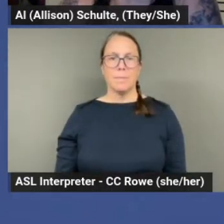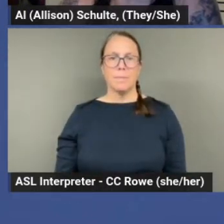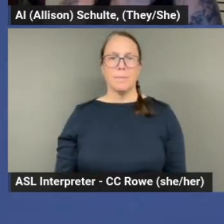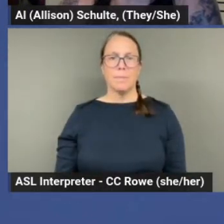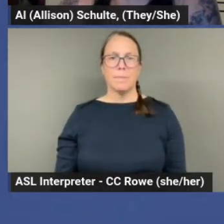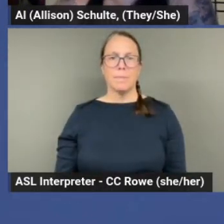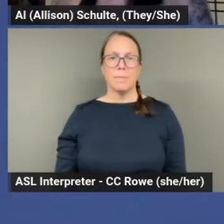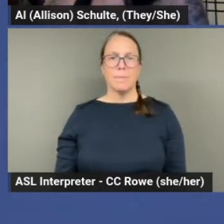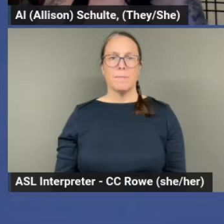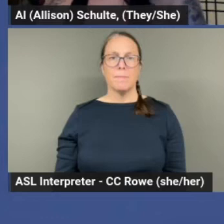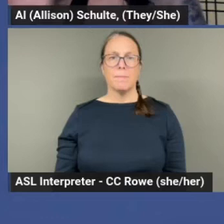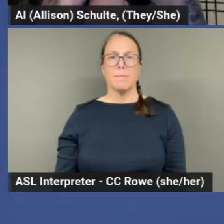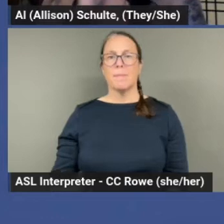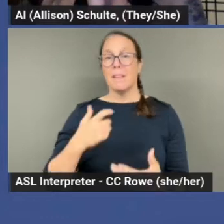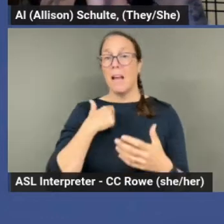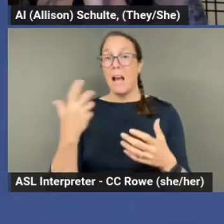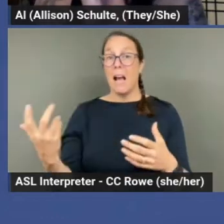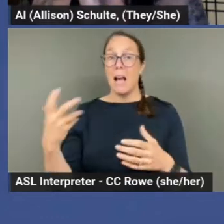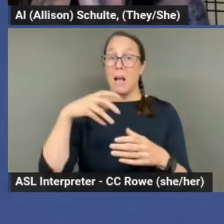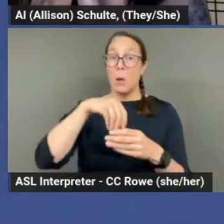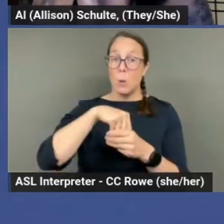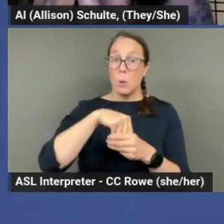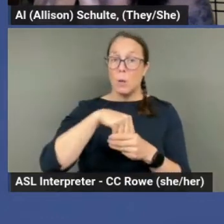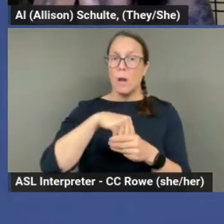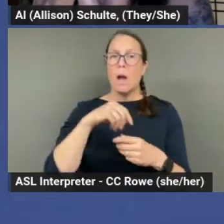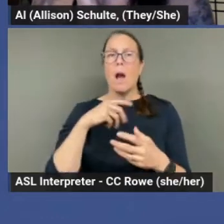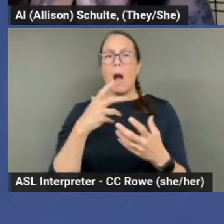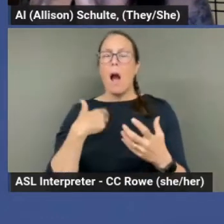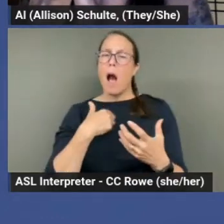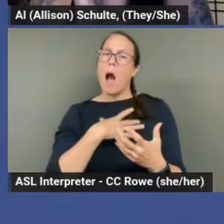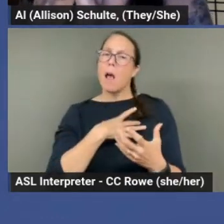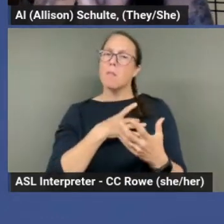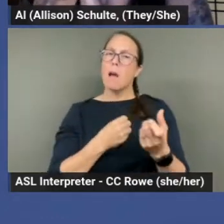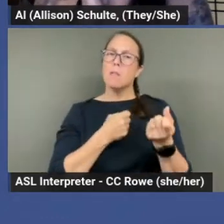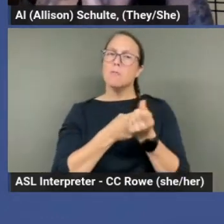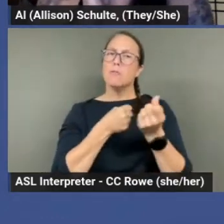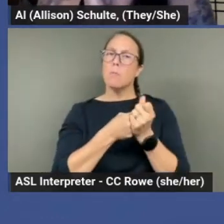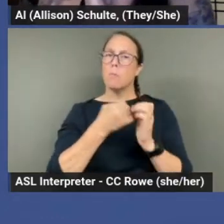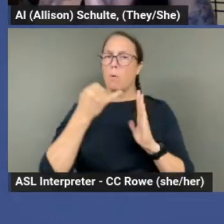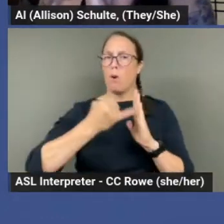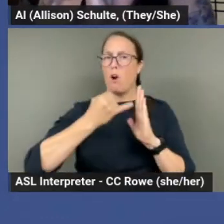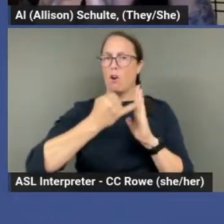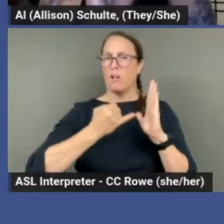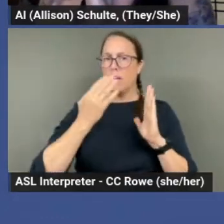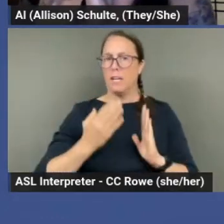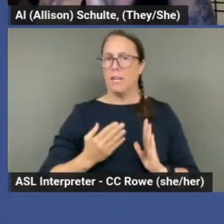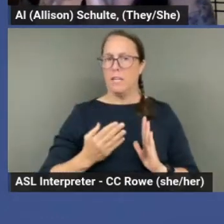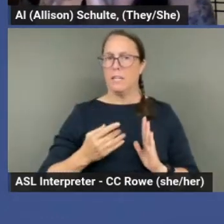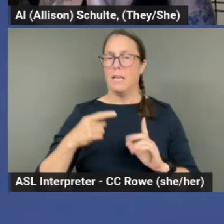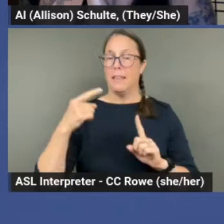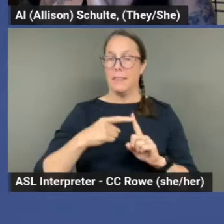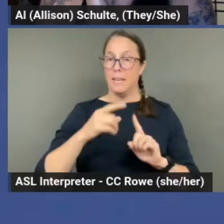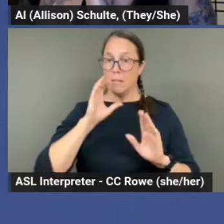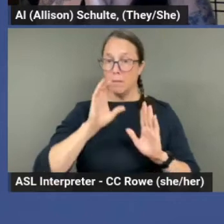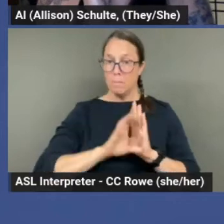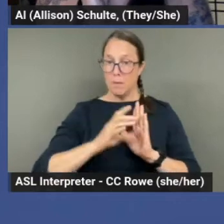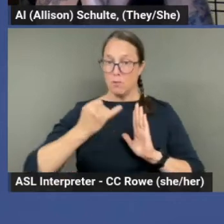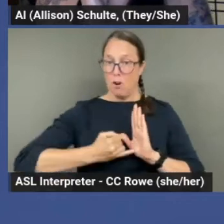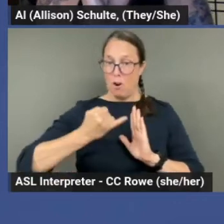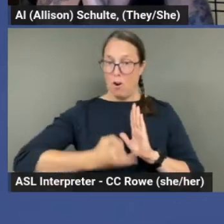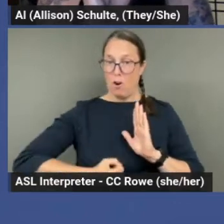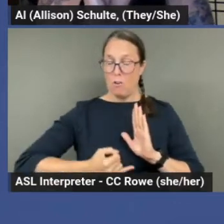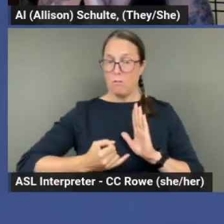And then I just included, uh, I like to support artists. And so this is a piece by, uh,